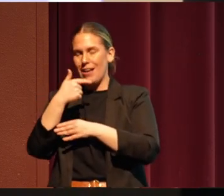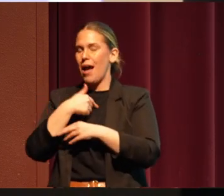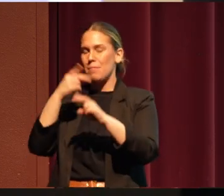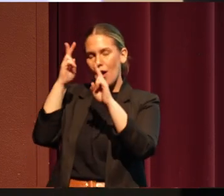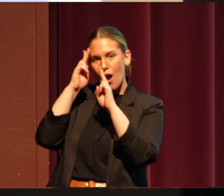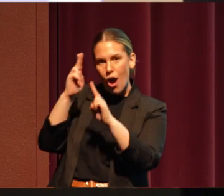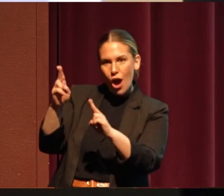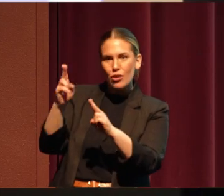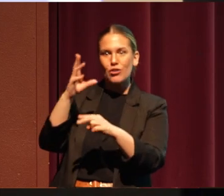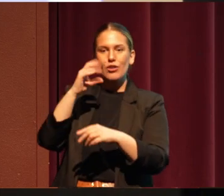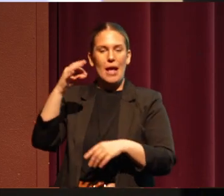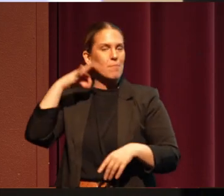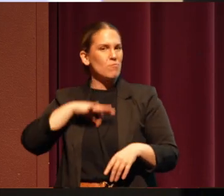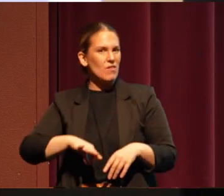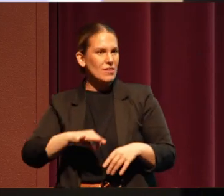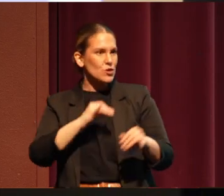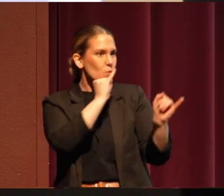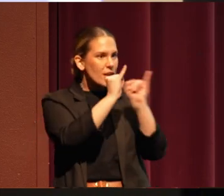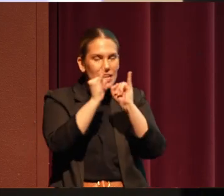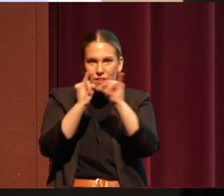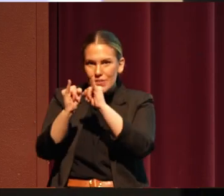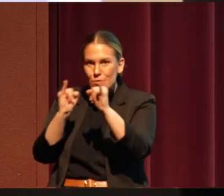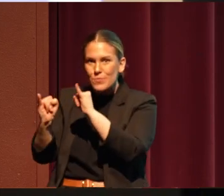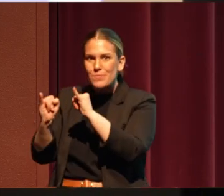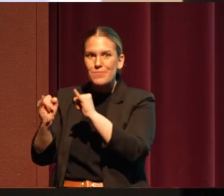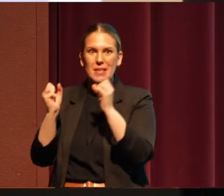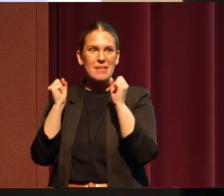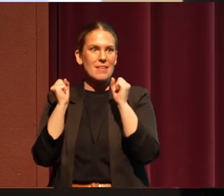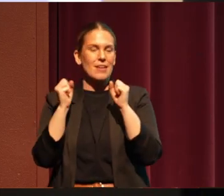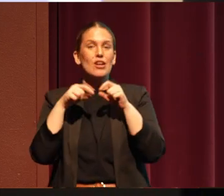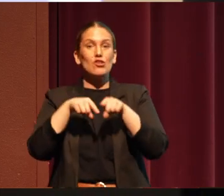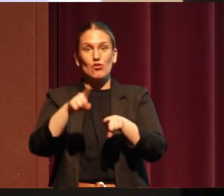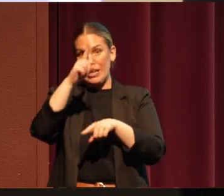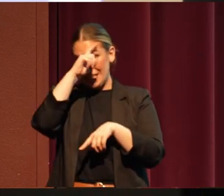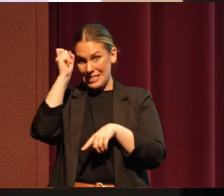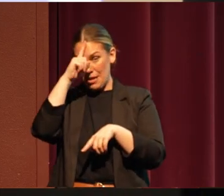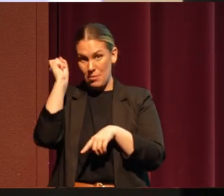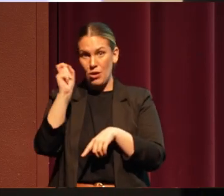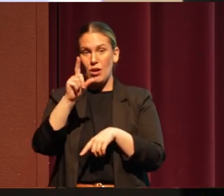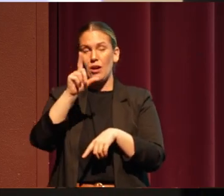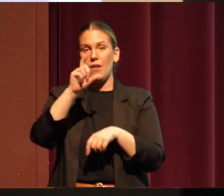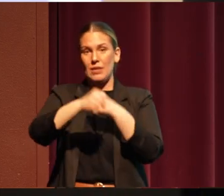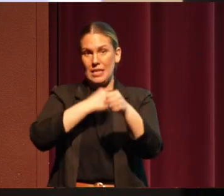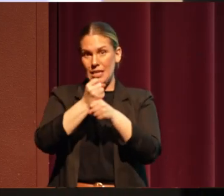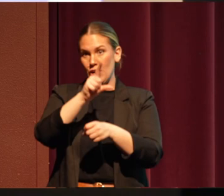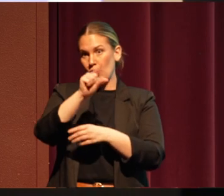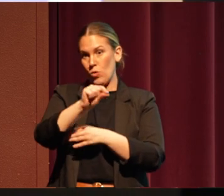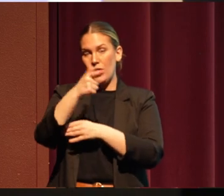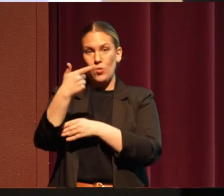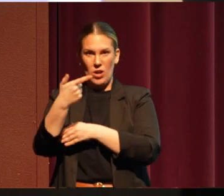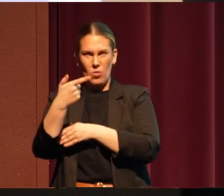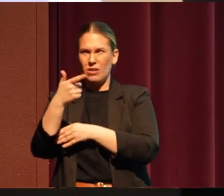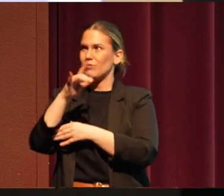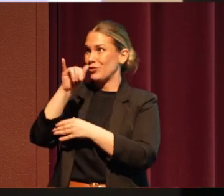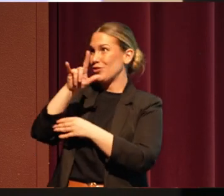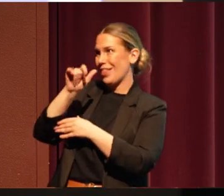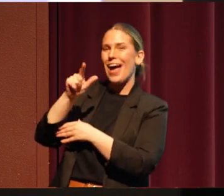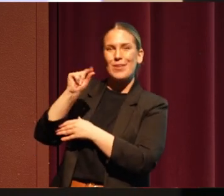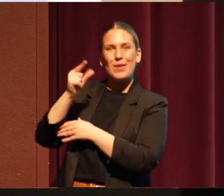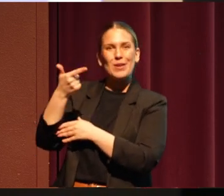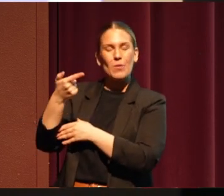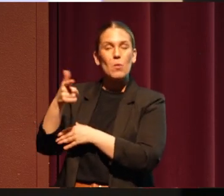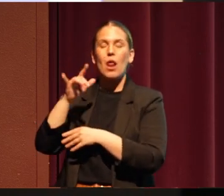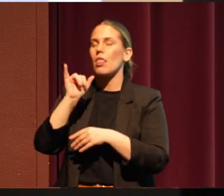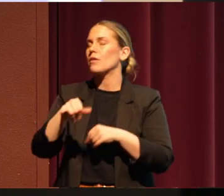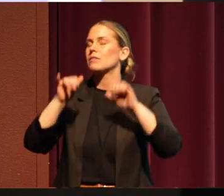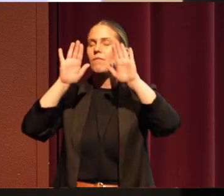interview over 20 elders in the summer of 2021. And it was July of 2021. And it was the most fabulous thing